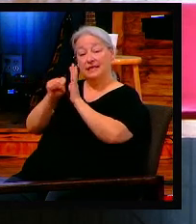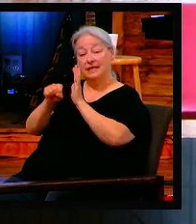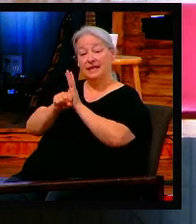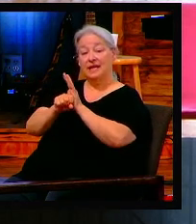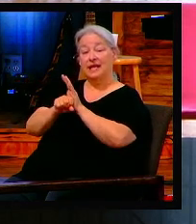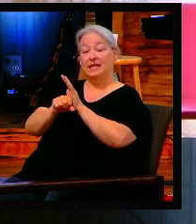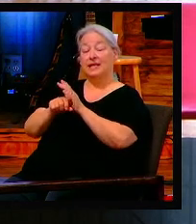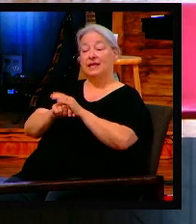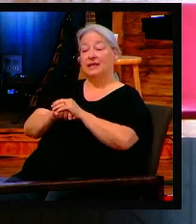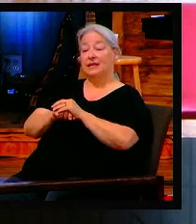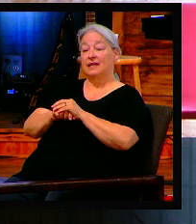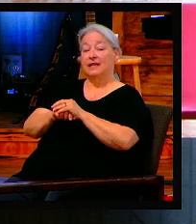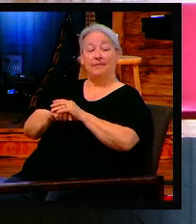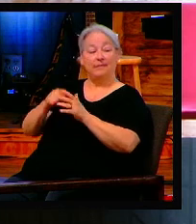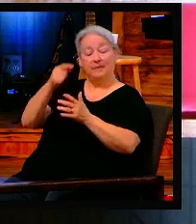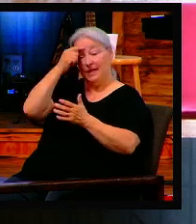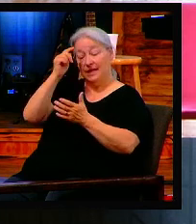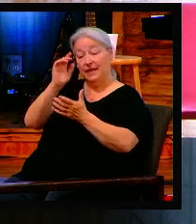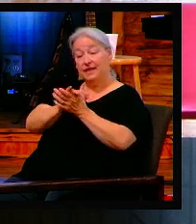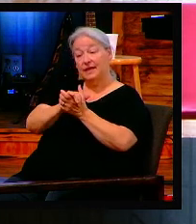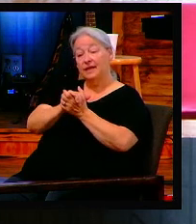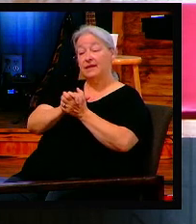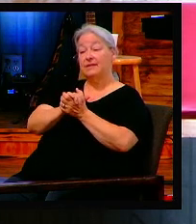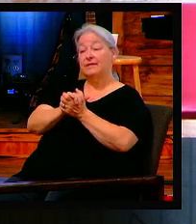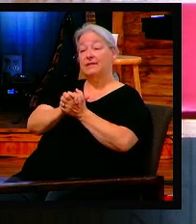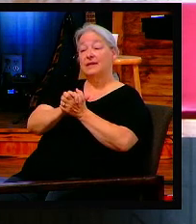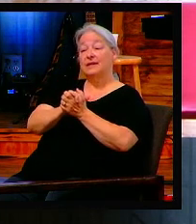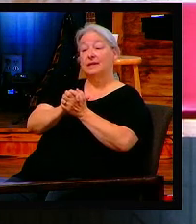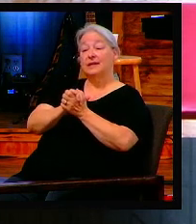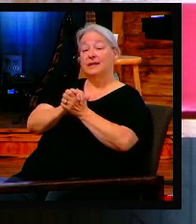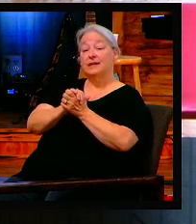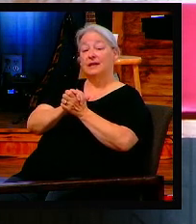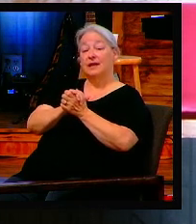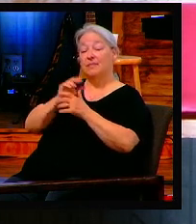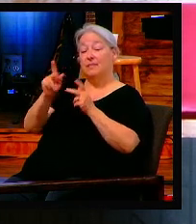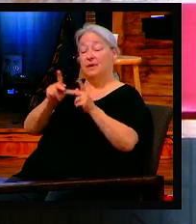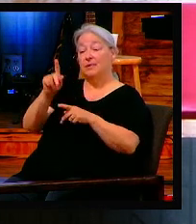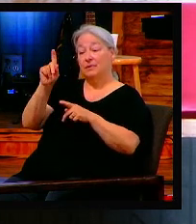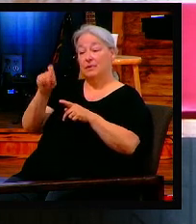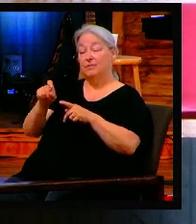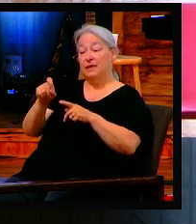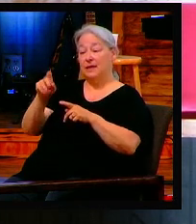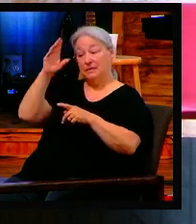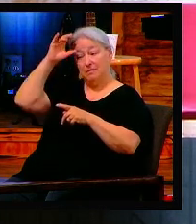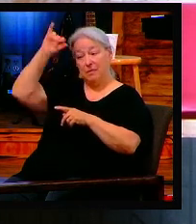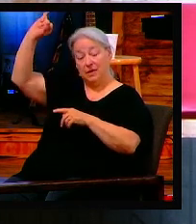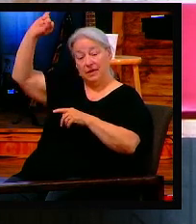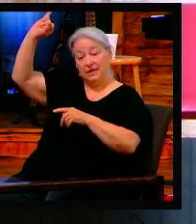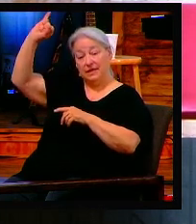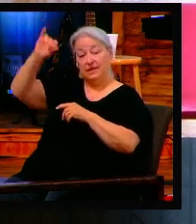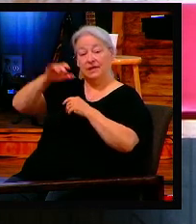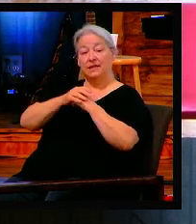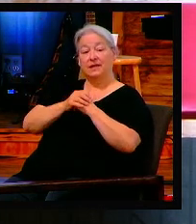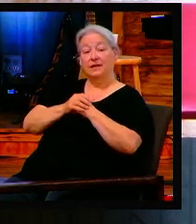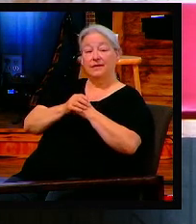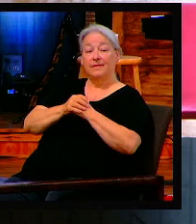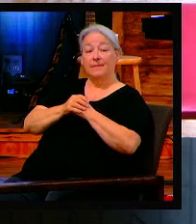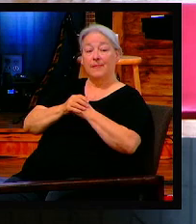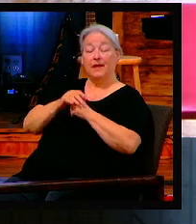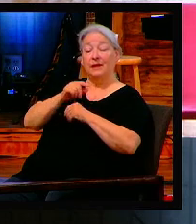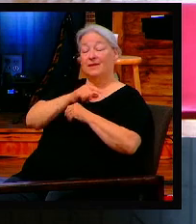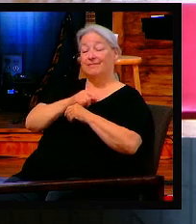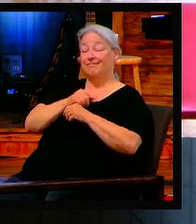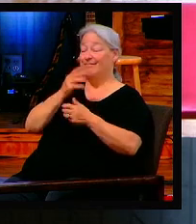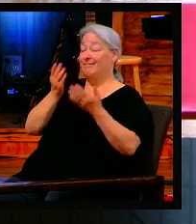And I believe there's people that the Lord has told you to run for something. And one, you don't want to get into the garbage of politics. Or two,